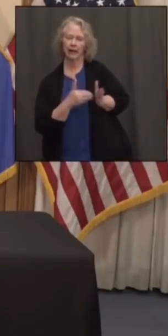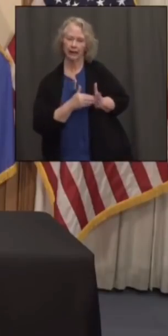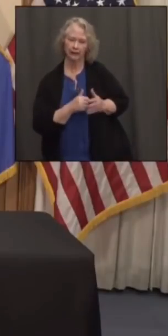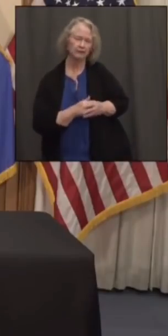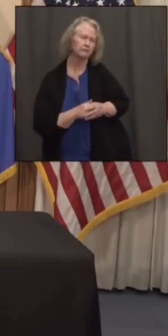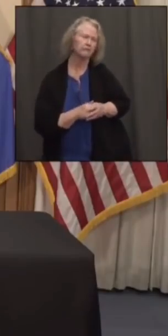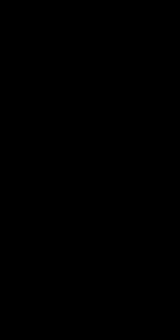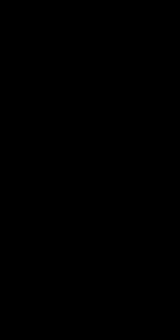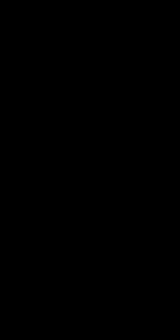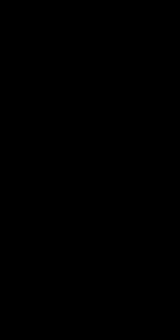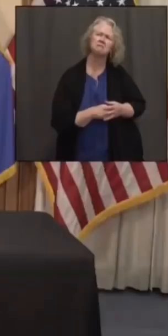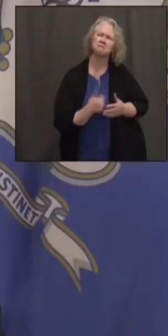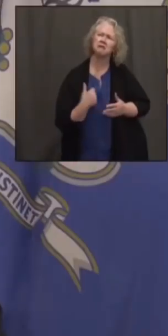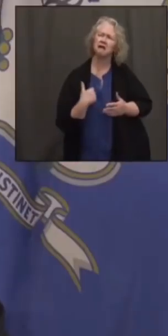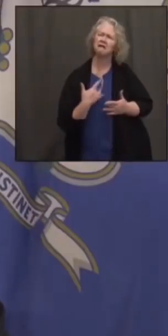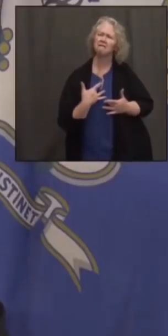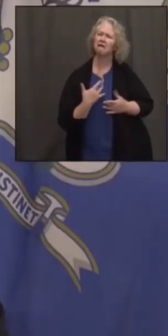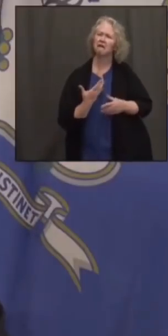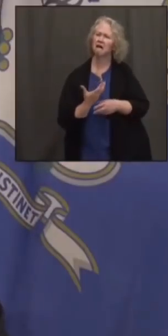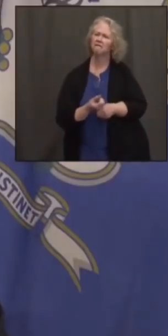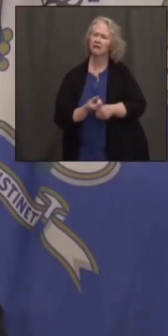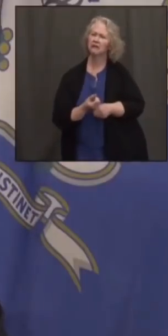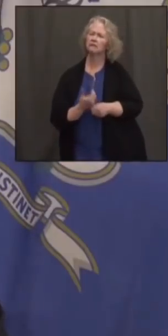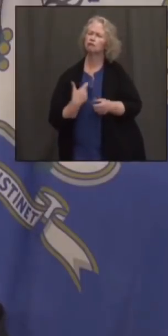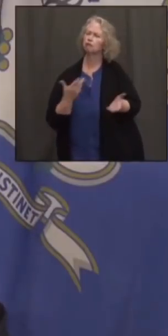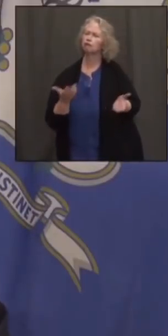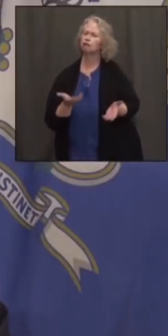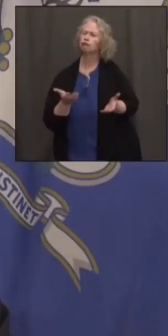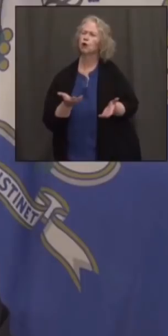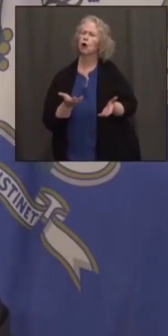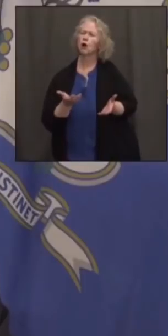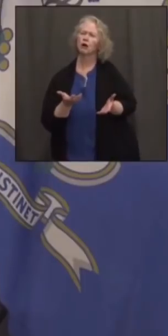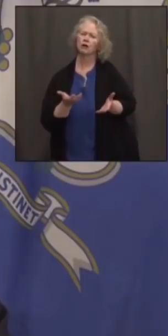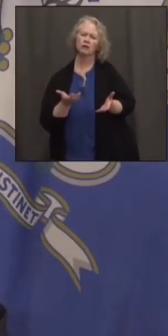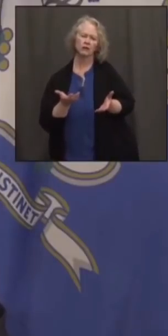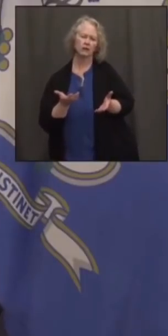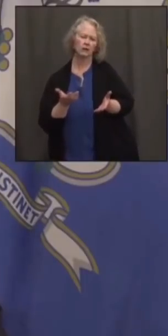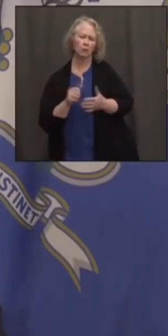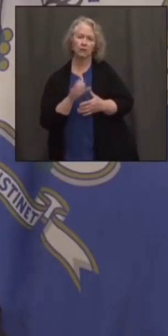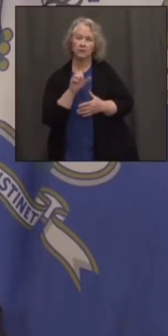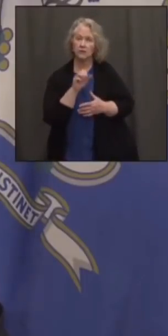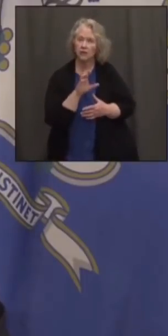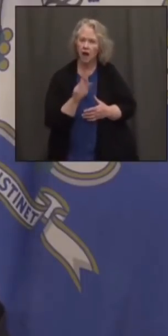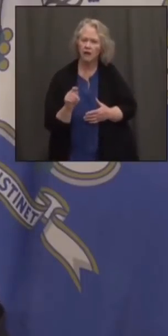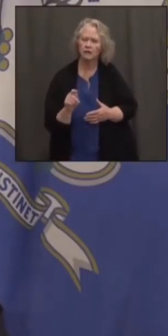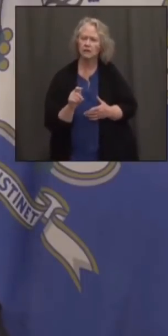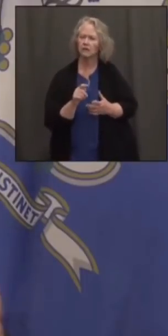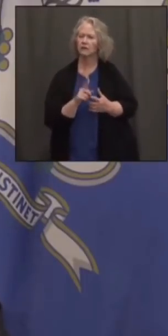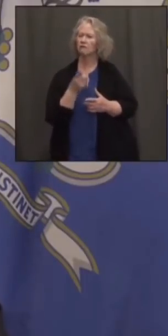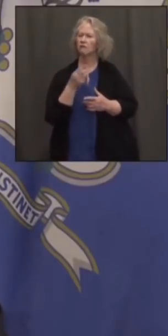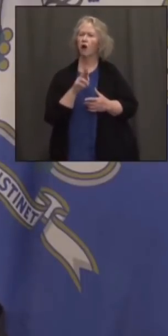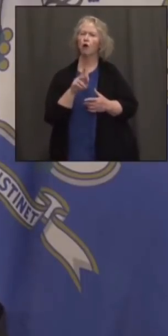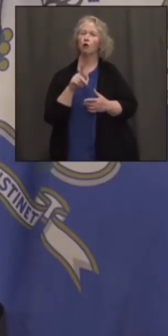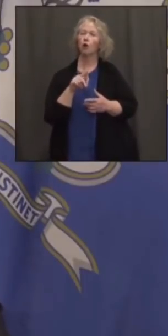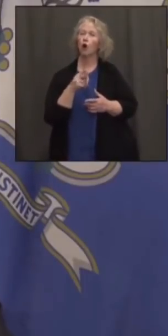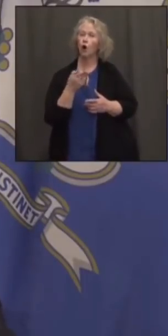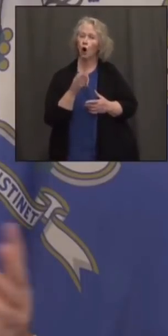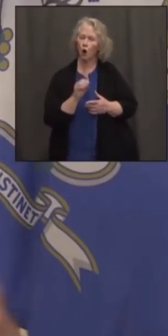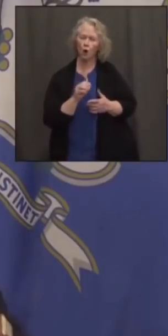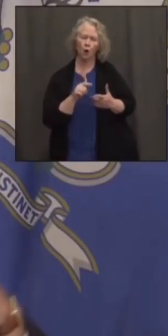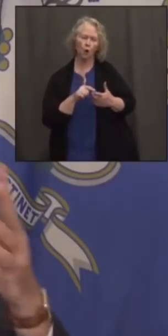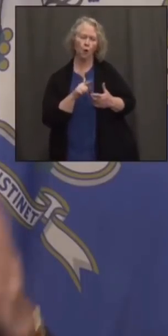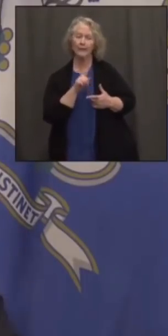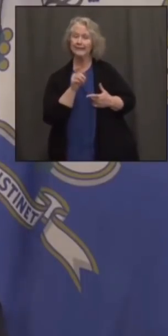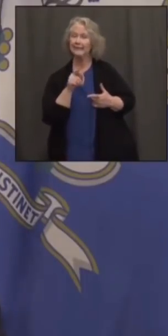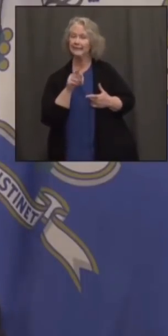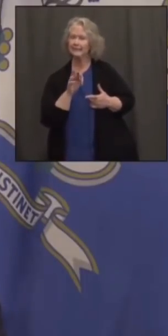I feel very confident talking to, you know, Scott and Dr. Coe and Zeke and a lot of